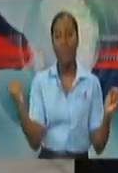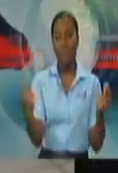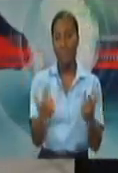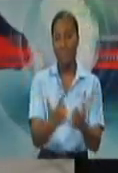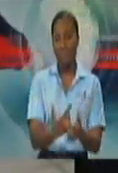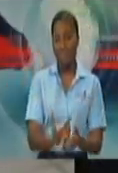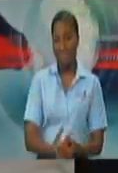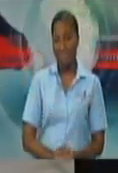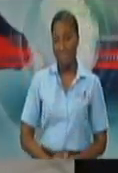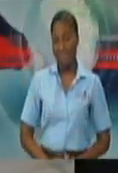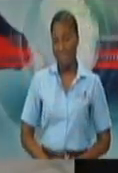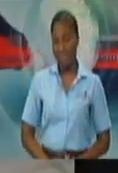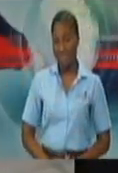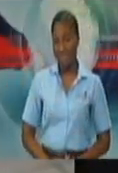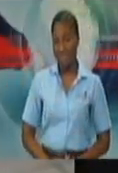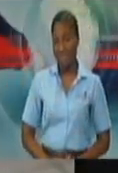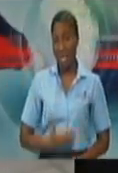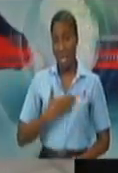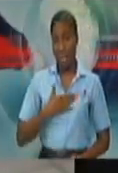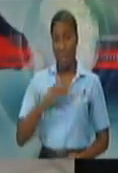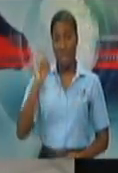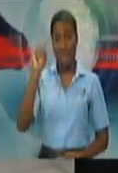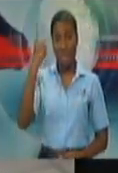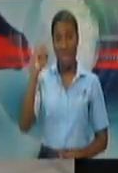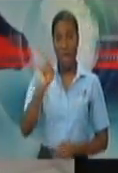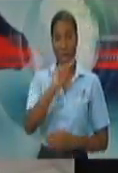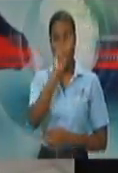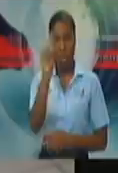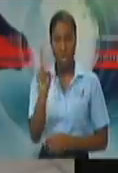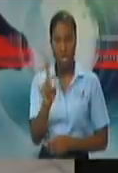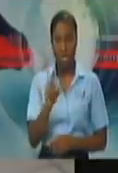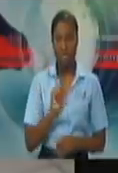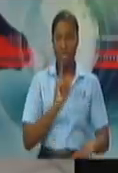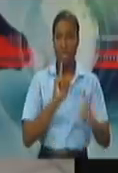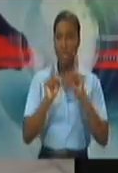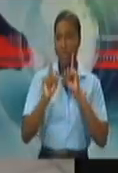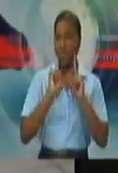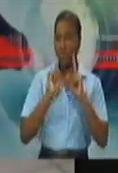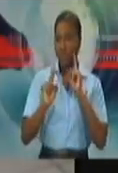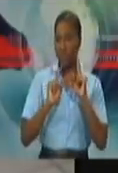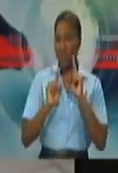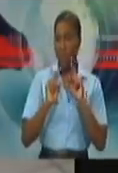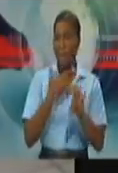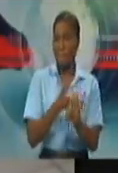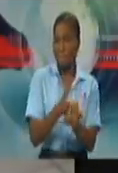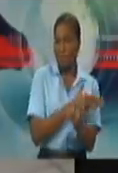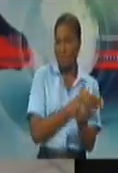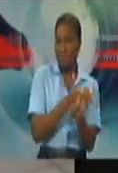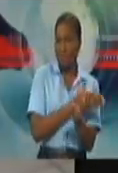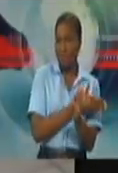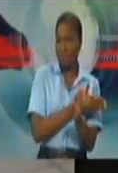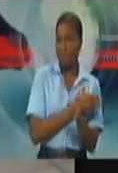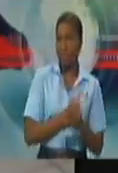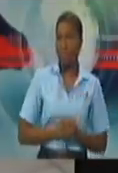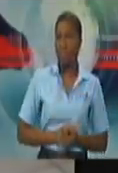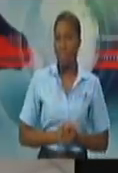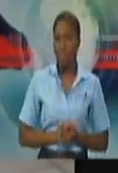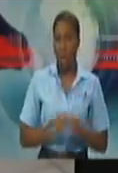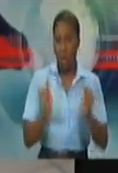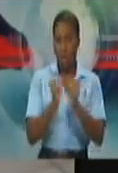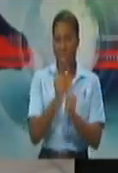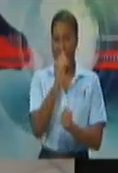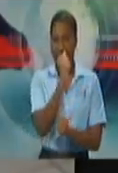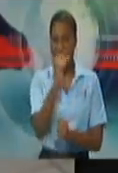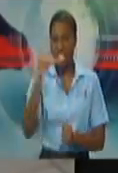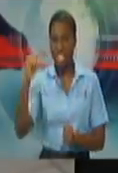Yes, good morning, Minister. My first question, you mentioned at a previous press conference with the Attorney General about